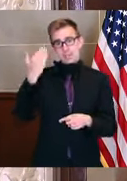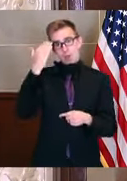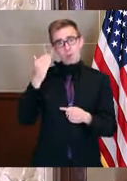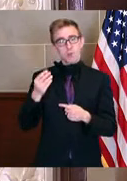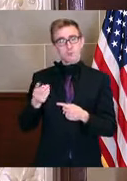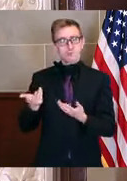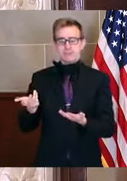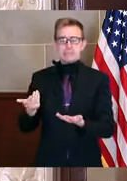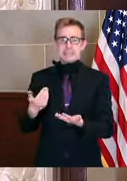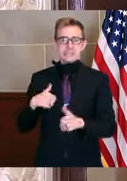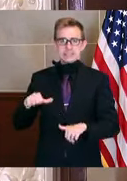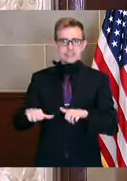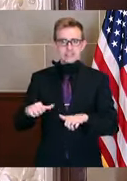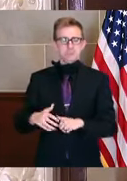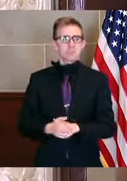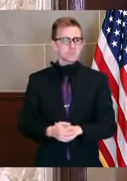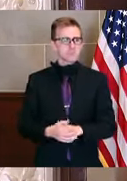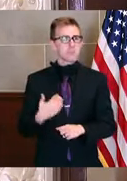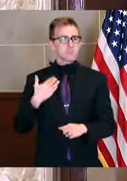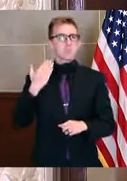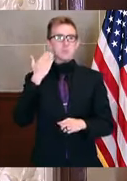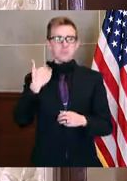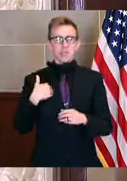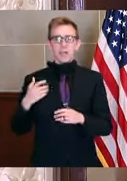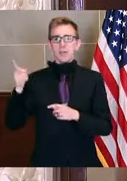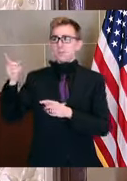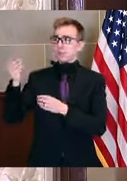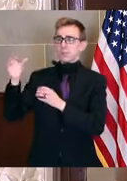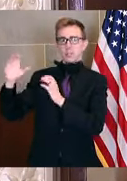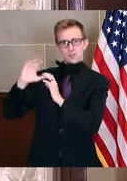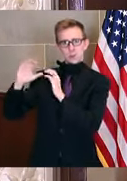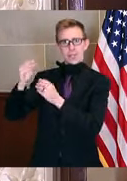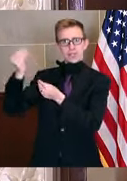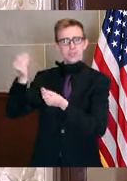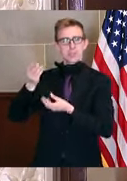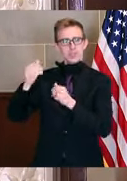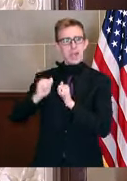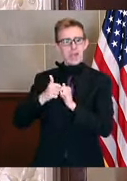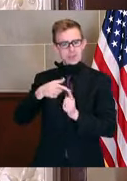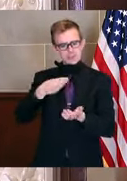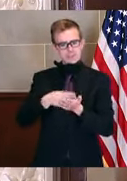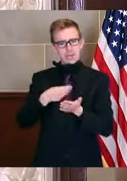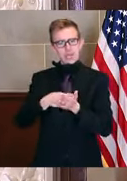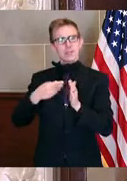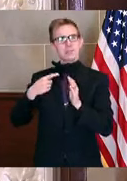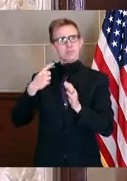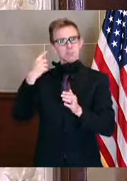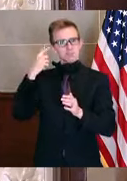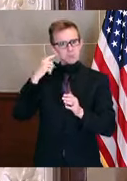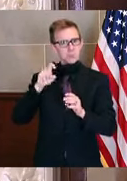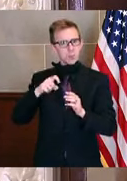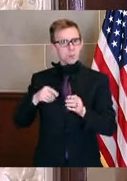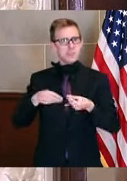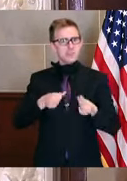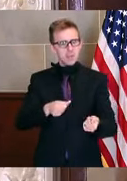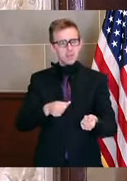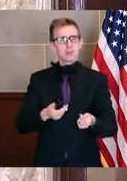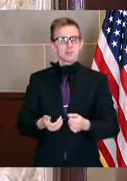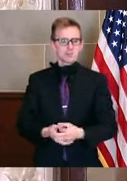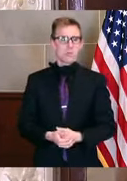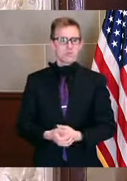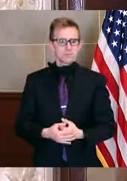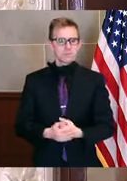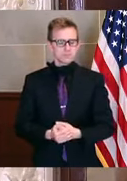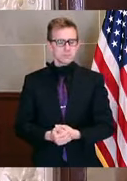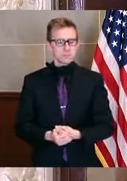as I stand in front of you. But I know there's still guidance coming in every day on how to spend this money and money coming in all the time. So